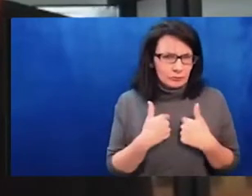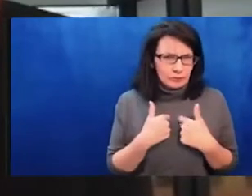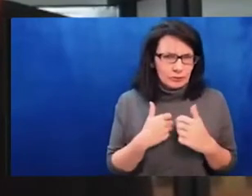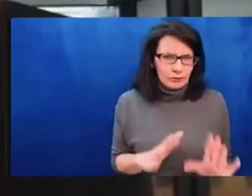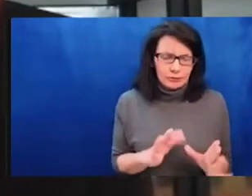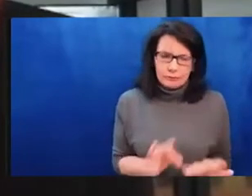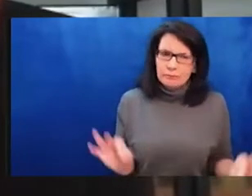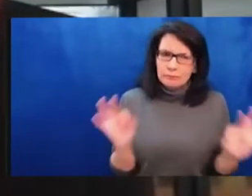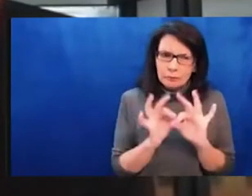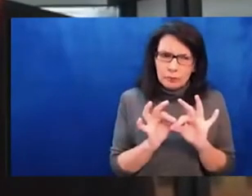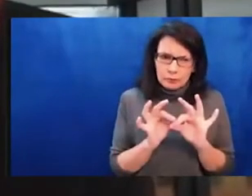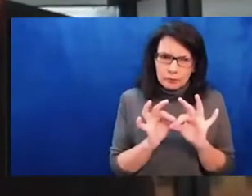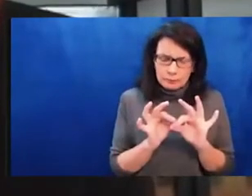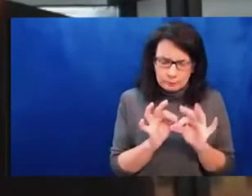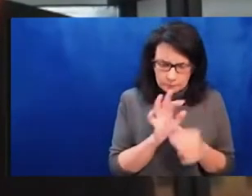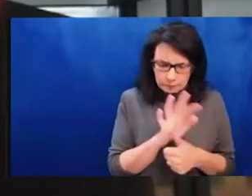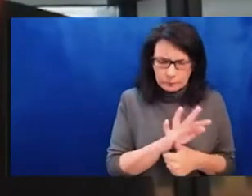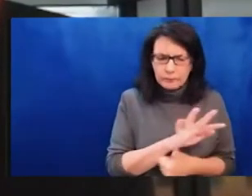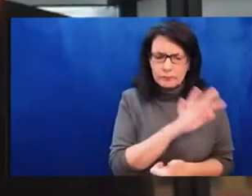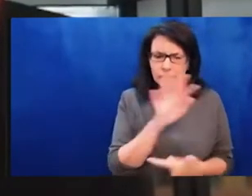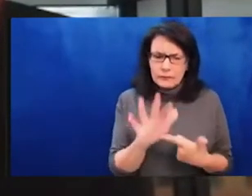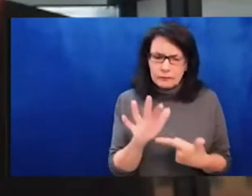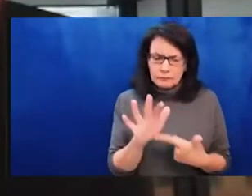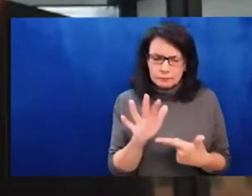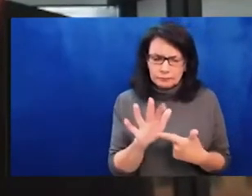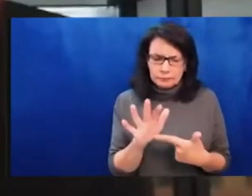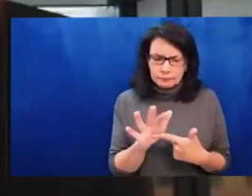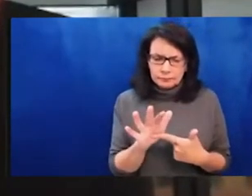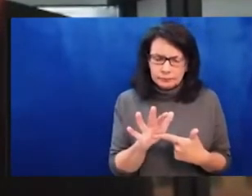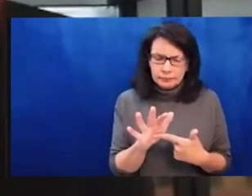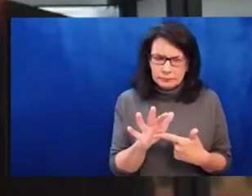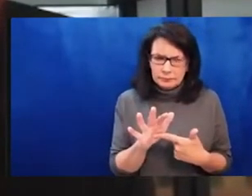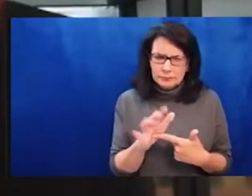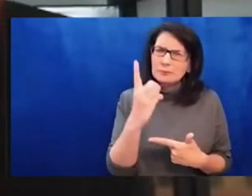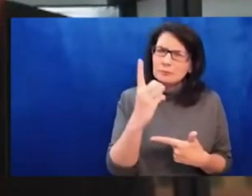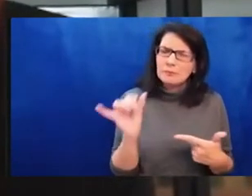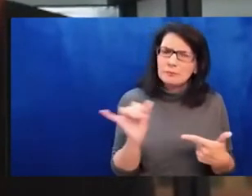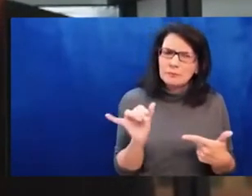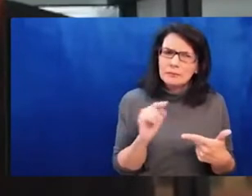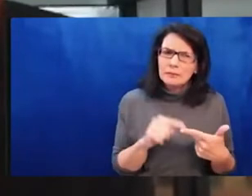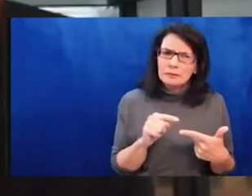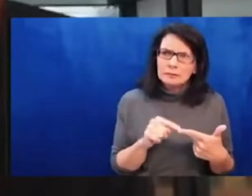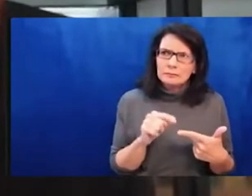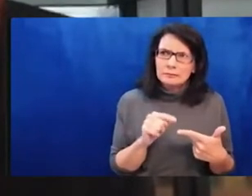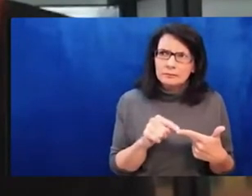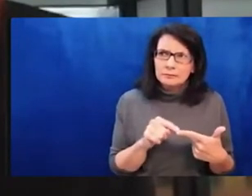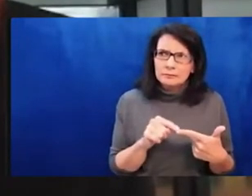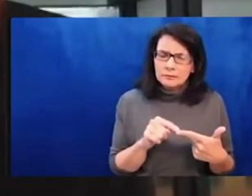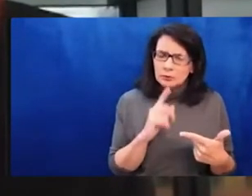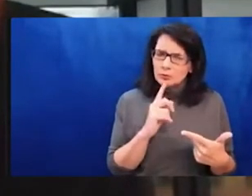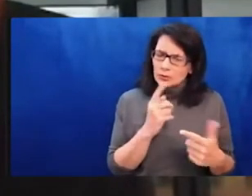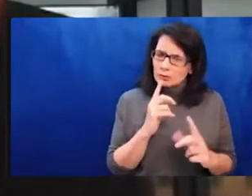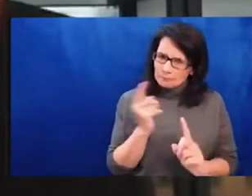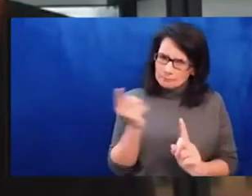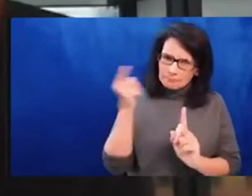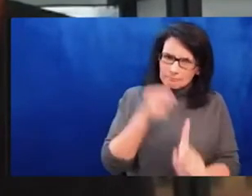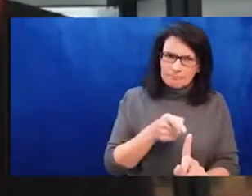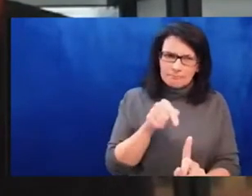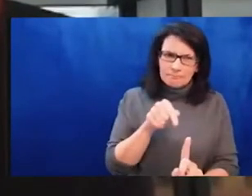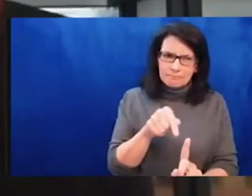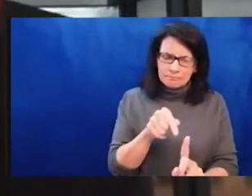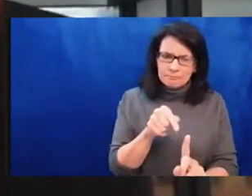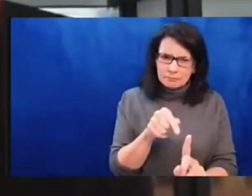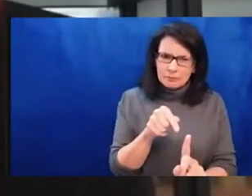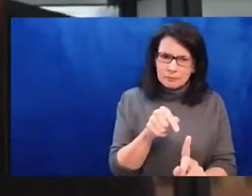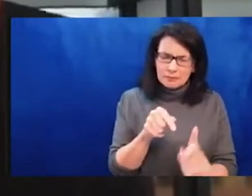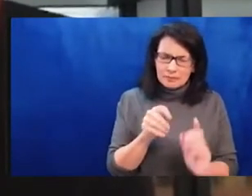um, I think, uh, educating ourselves, um, about the, the different narratives that are floating around here is going to